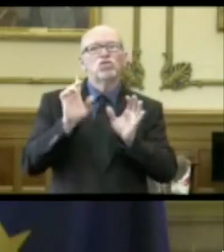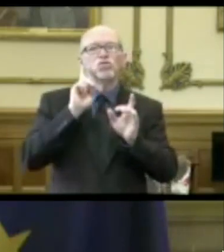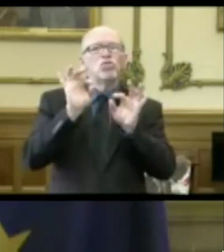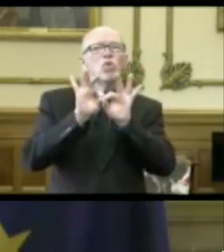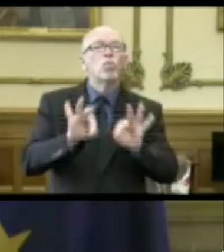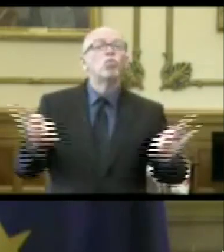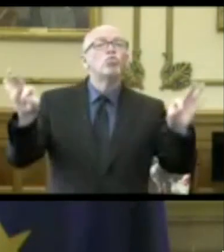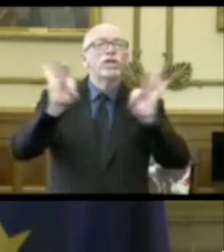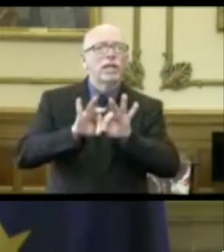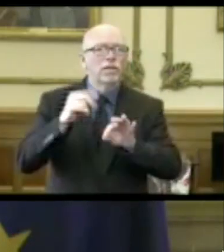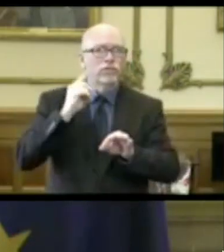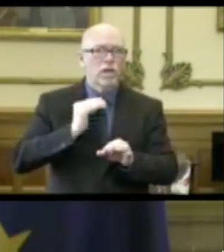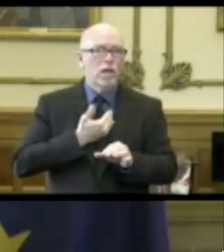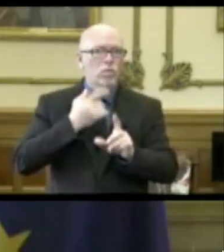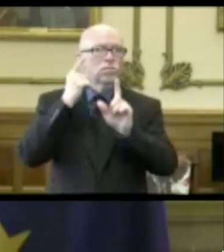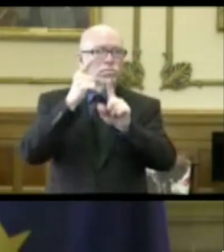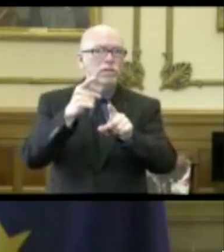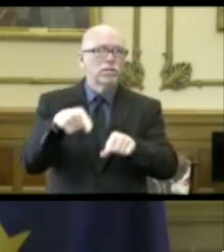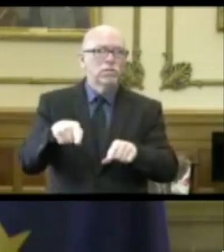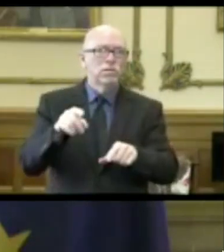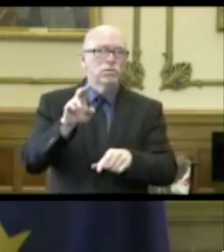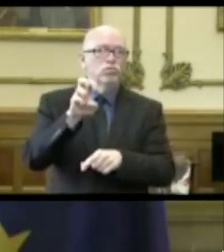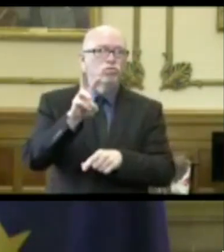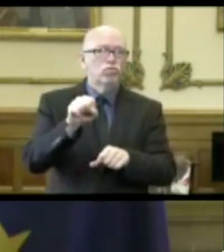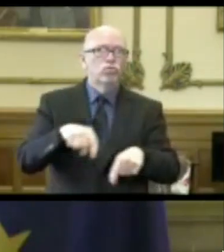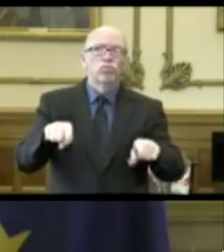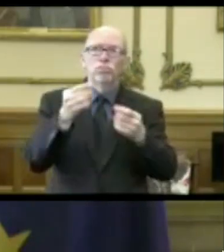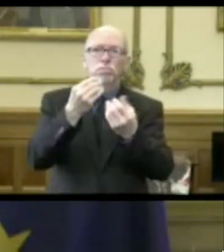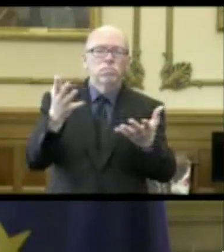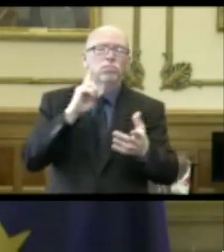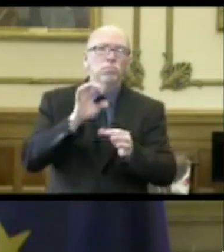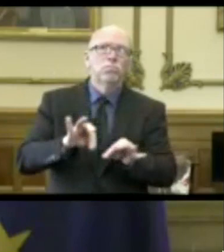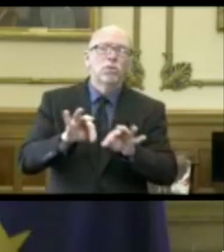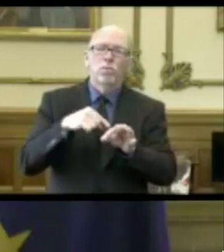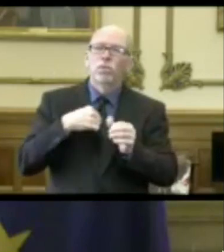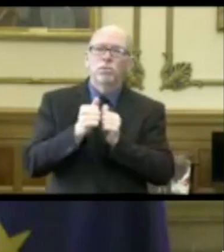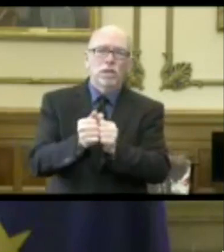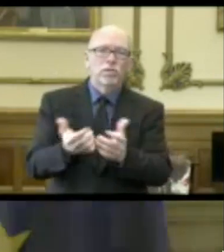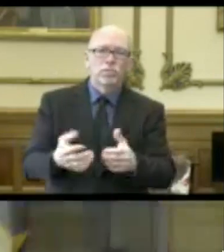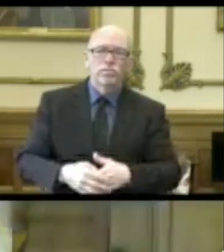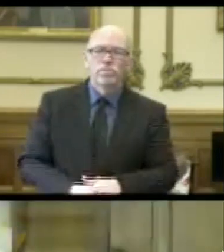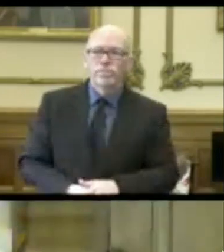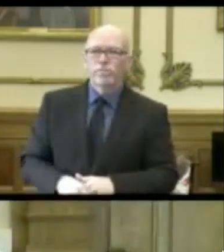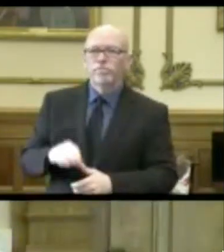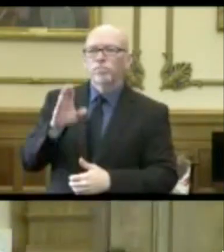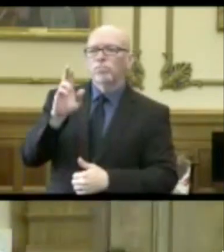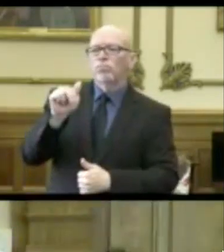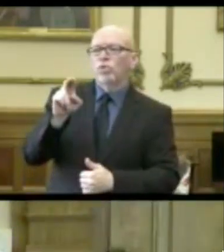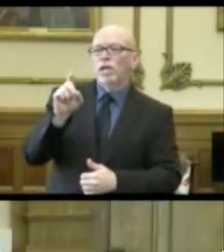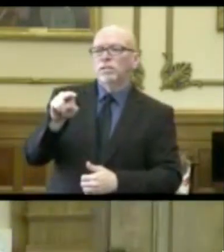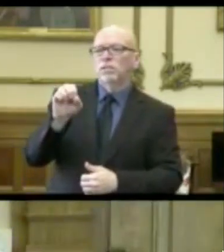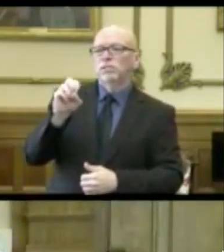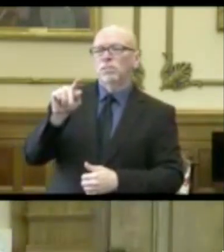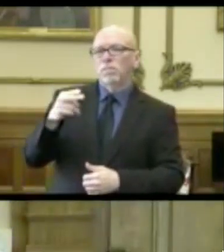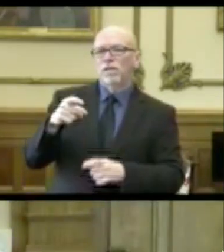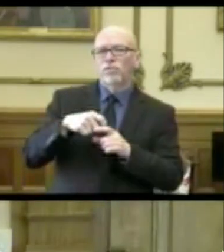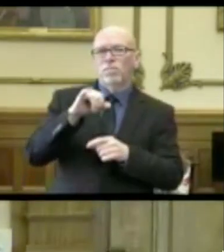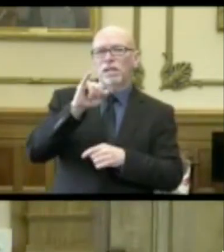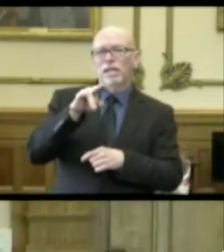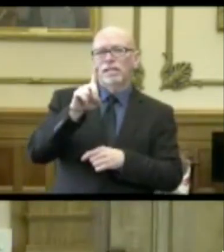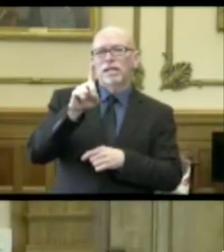mission that we're all in and we all are in this together. Brandon Smith, Indiana Public